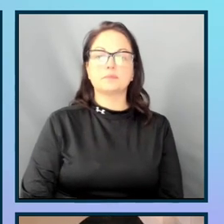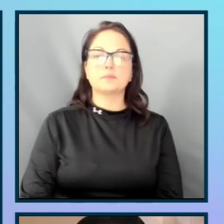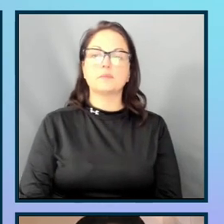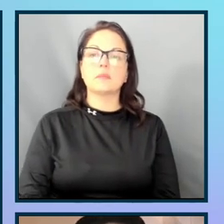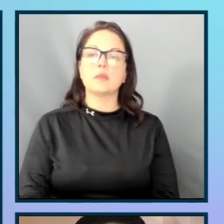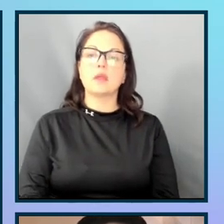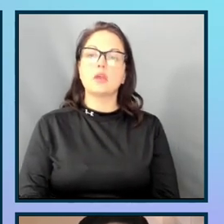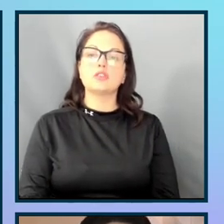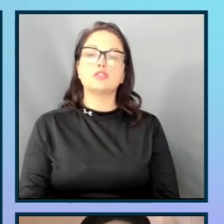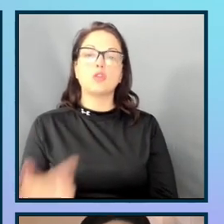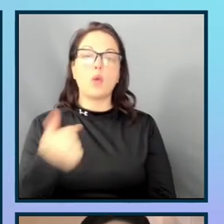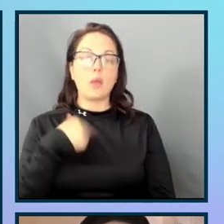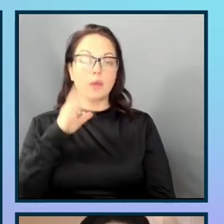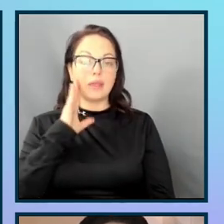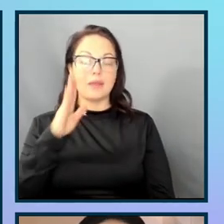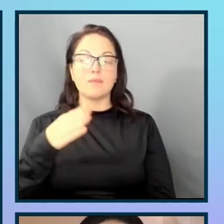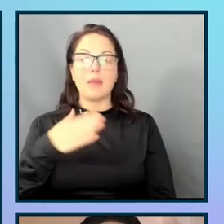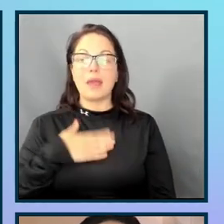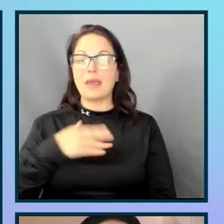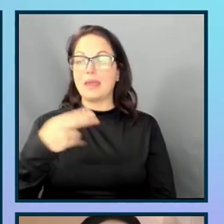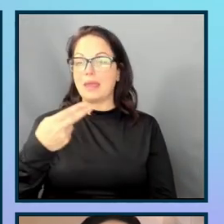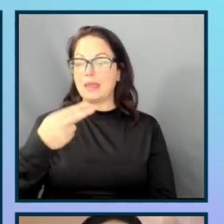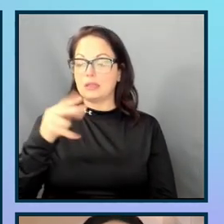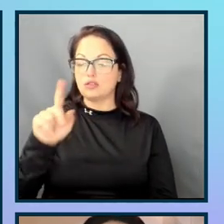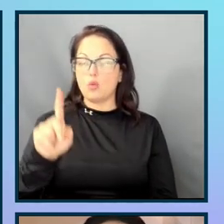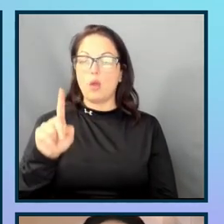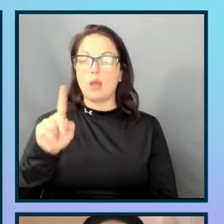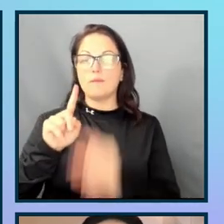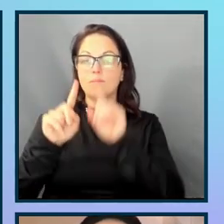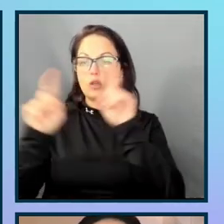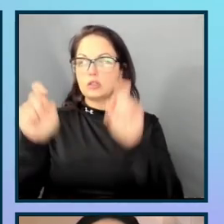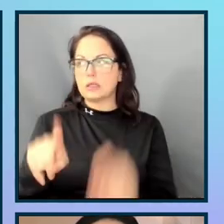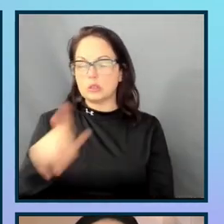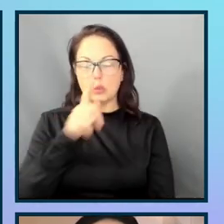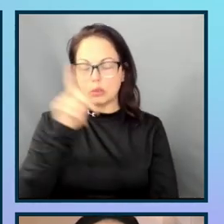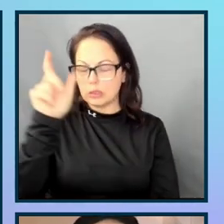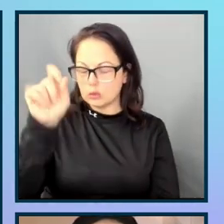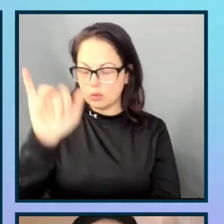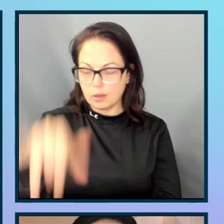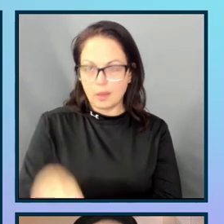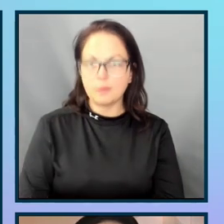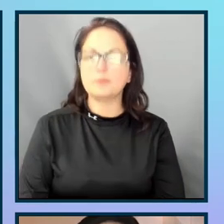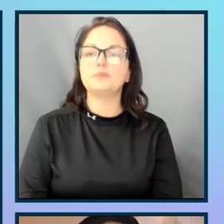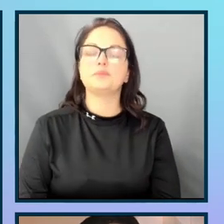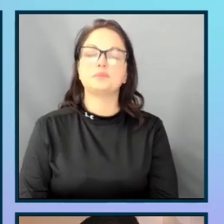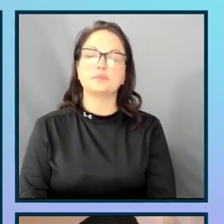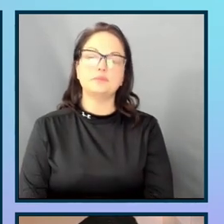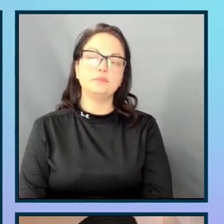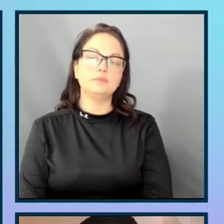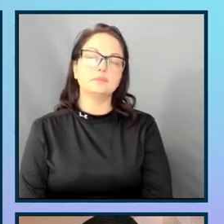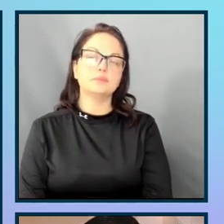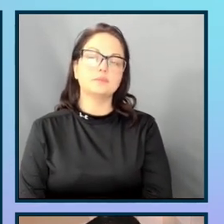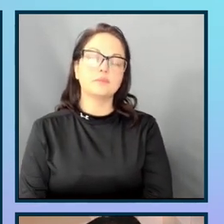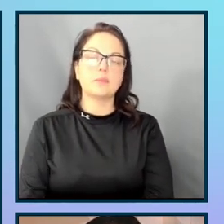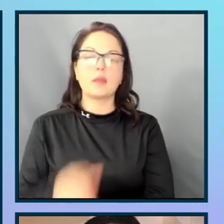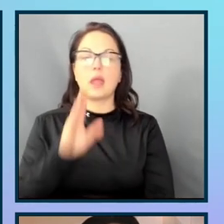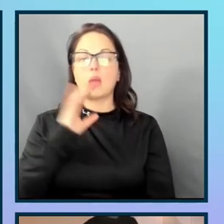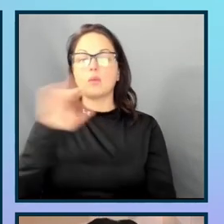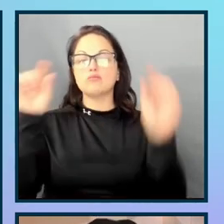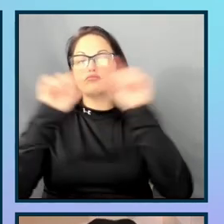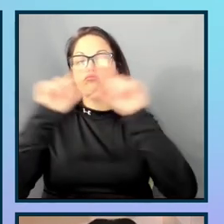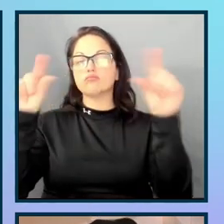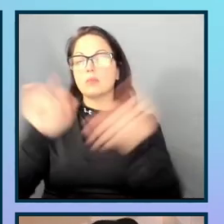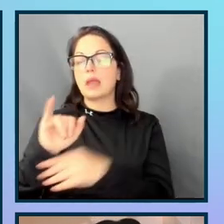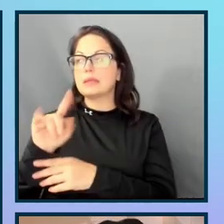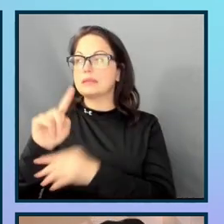just for testing. You shouldn't do this. But I'm just going to give this header an ID of test. That way I could